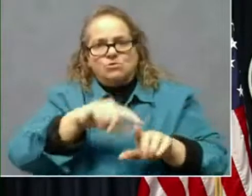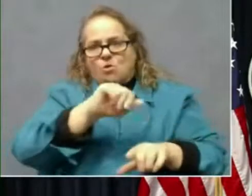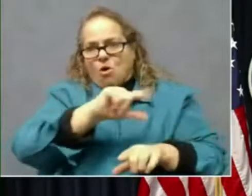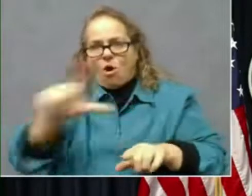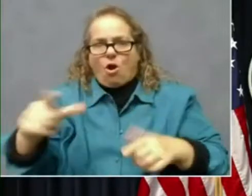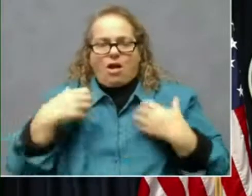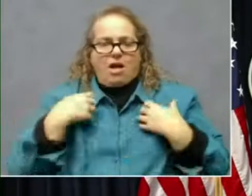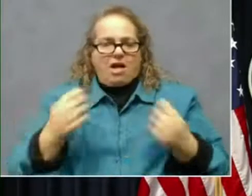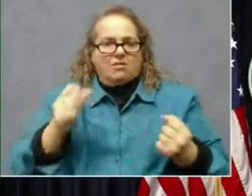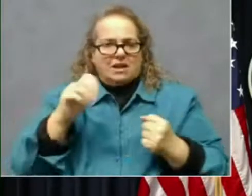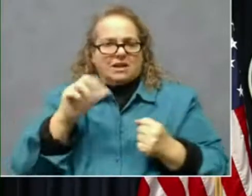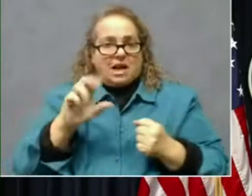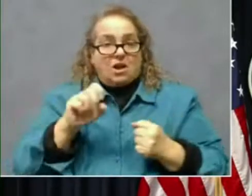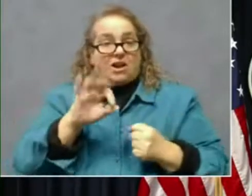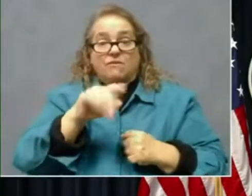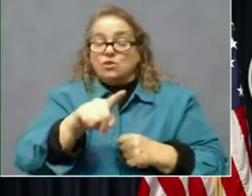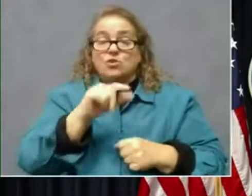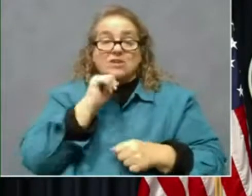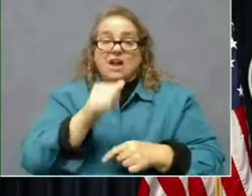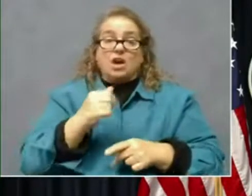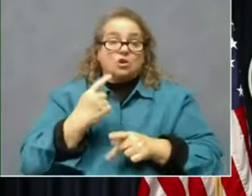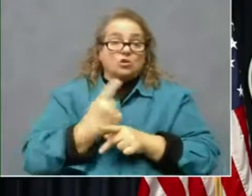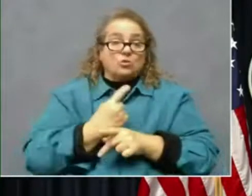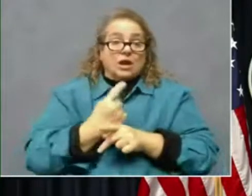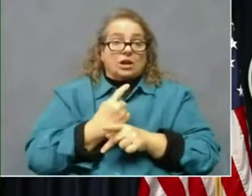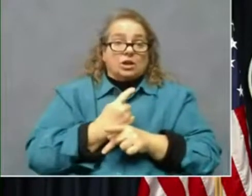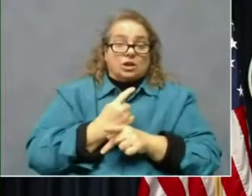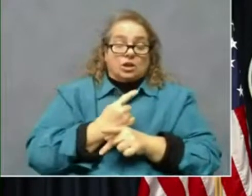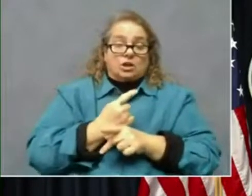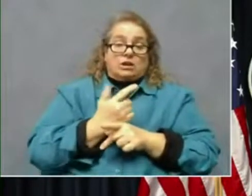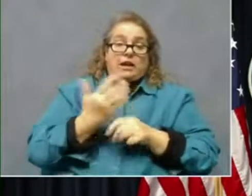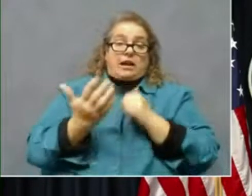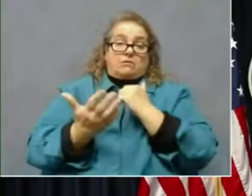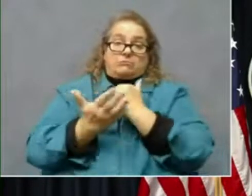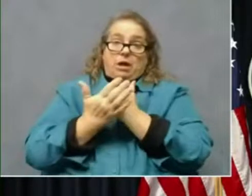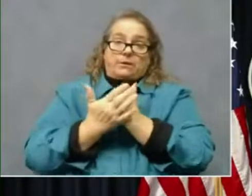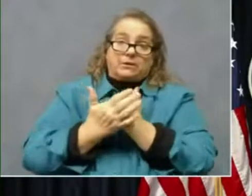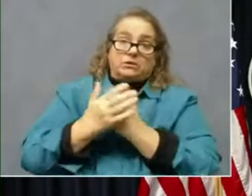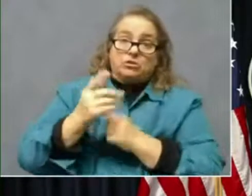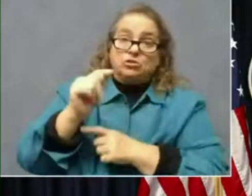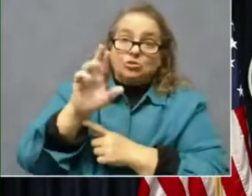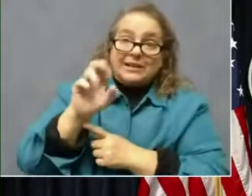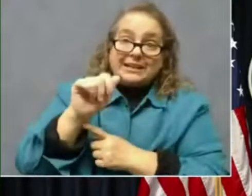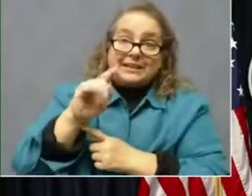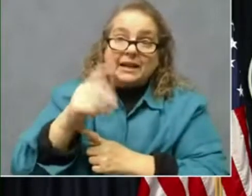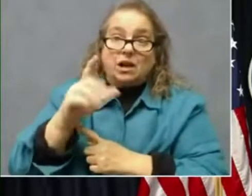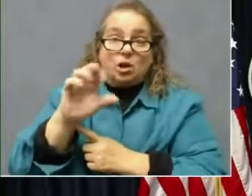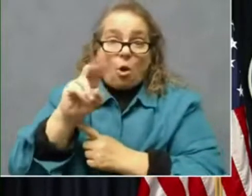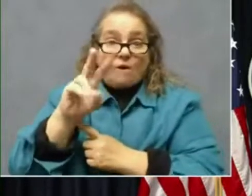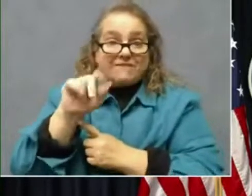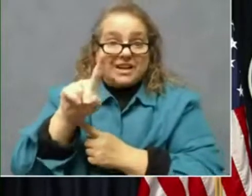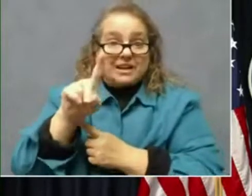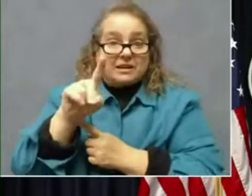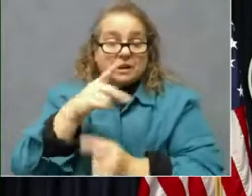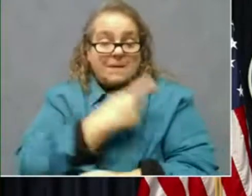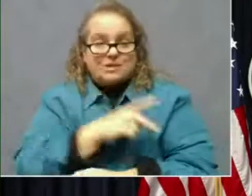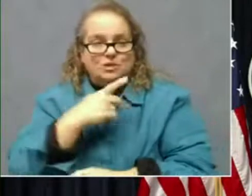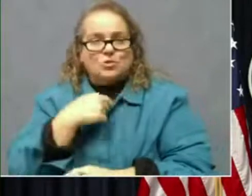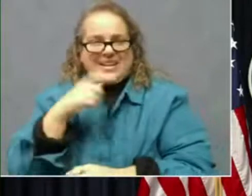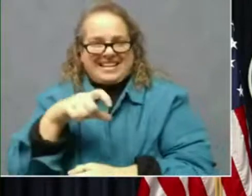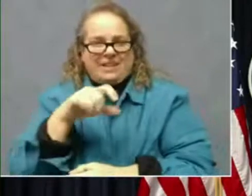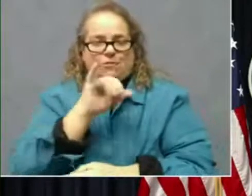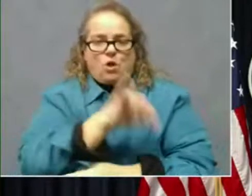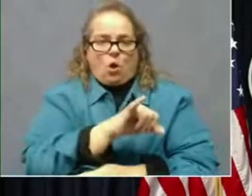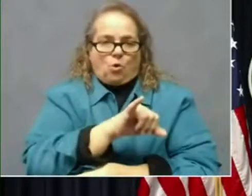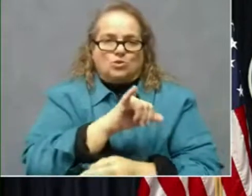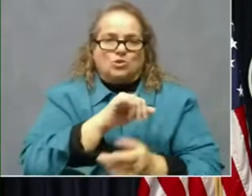regularly treating COVID patients, we need the physicians and nurses and others that are to go first. So